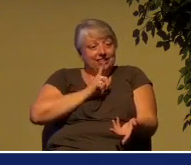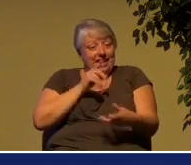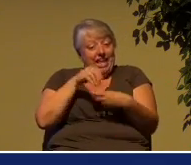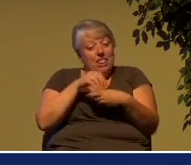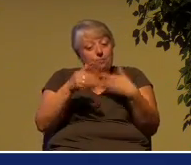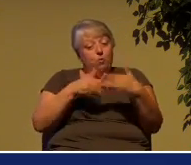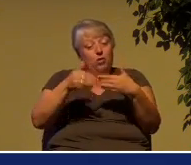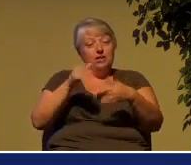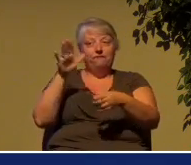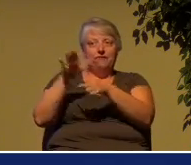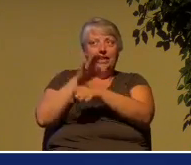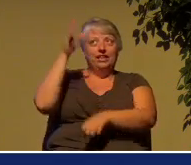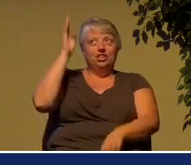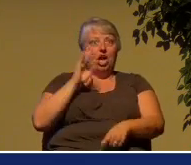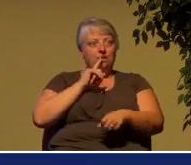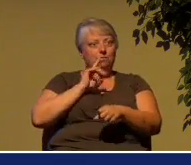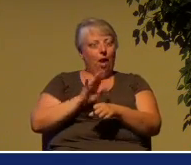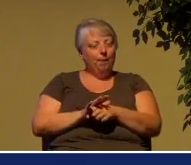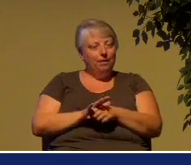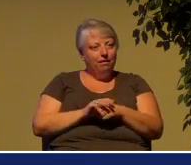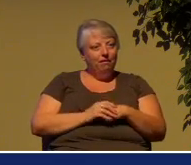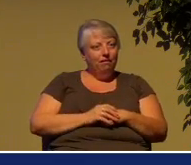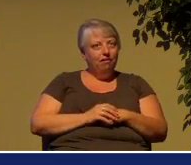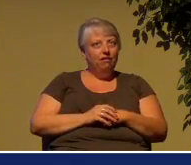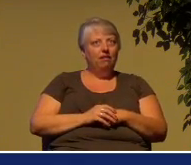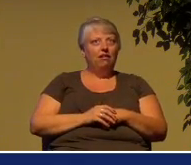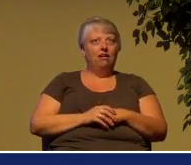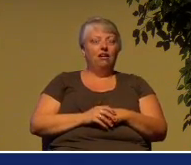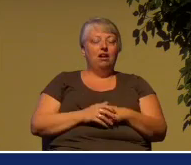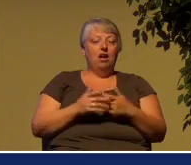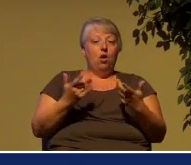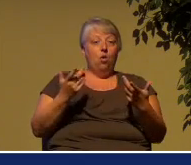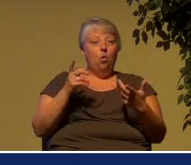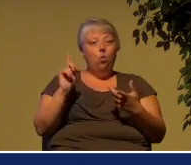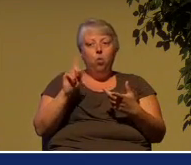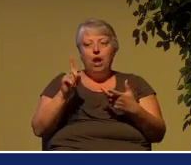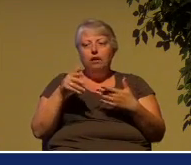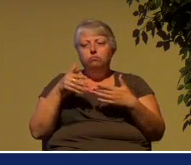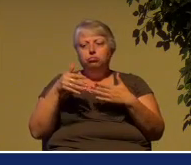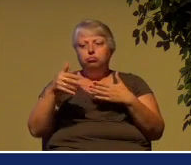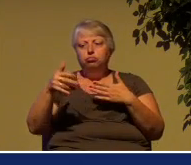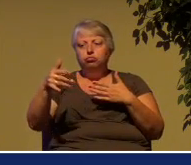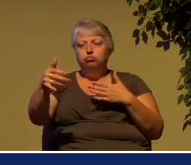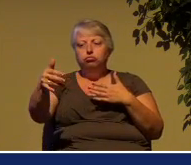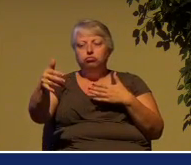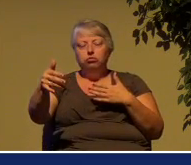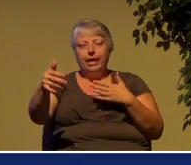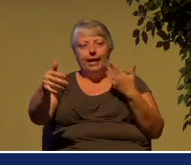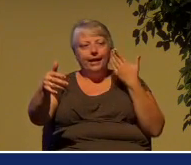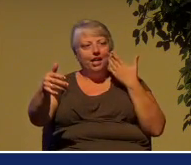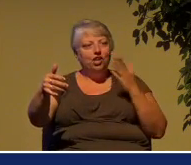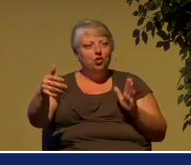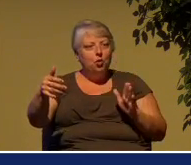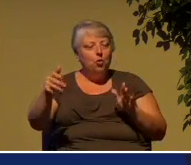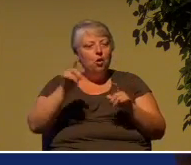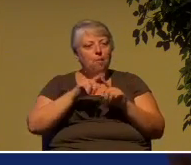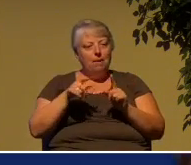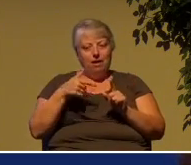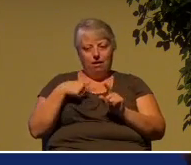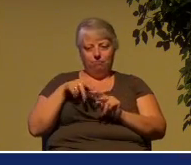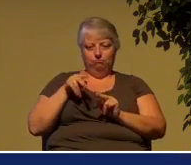Where will it all go? I don't pretend to know, but I follow it with keen interest because I think,